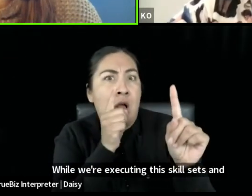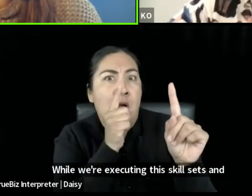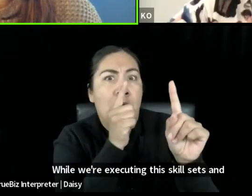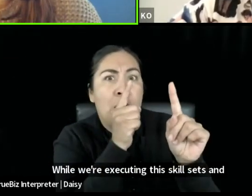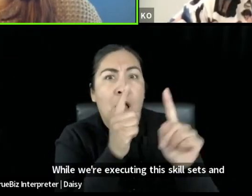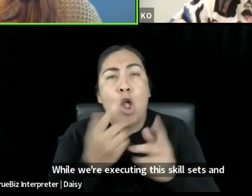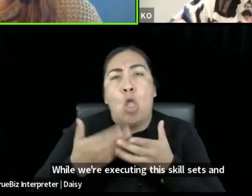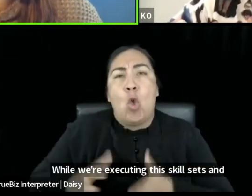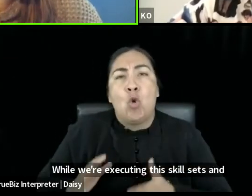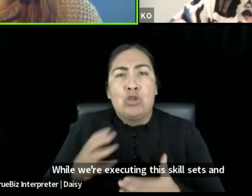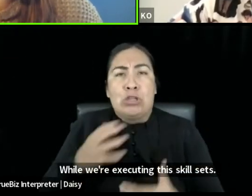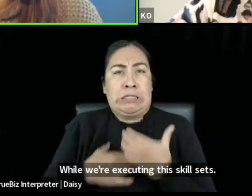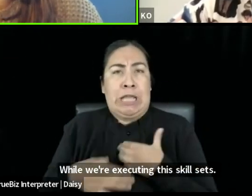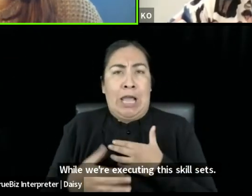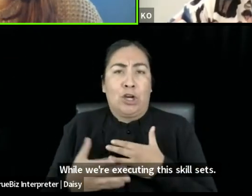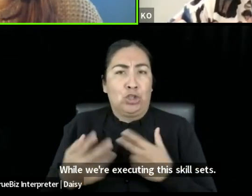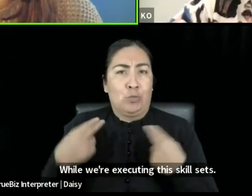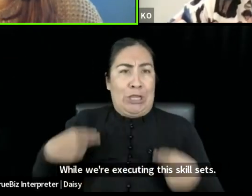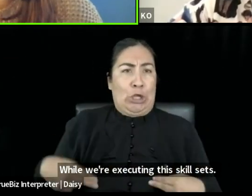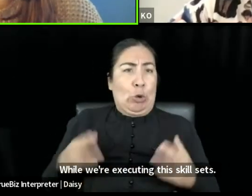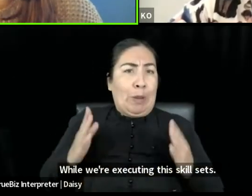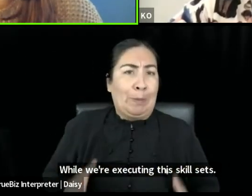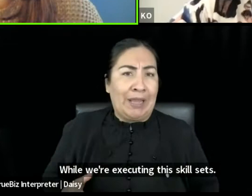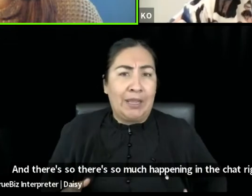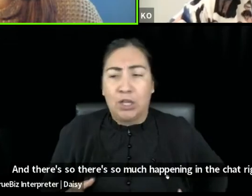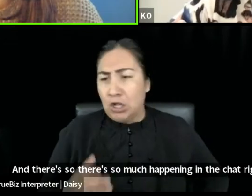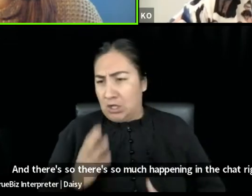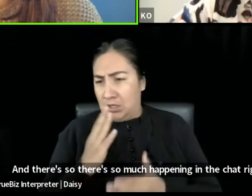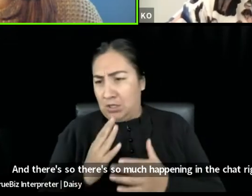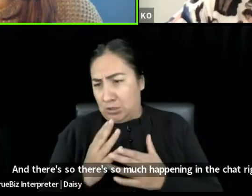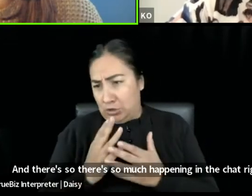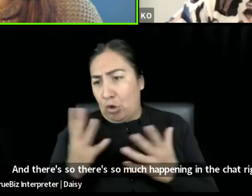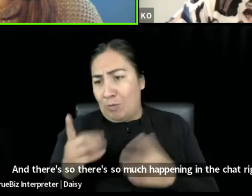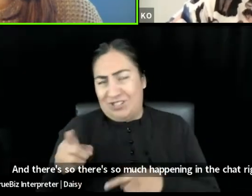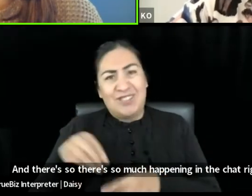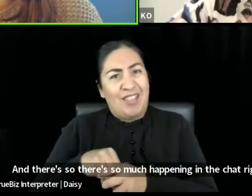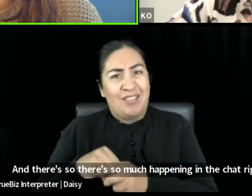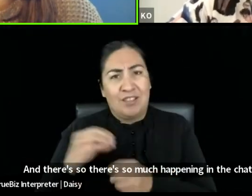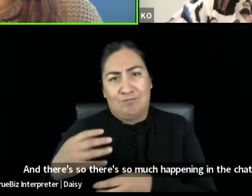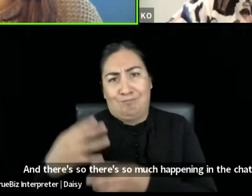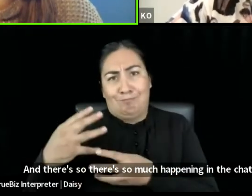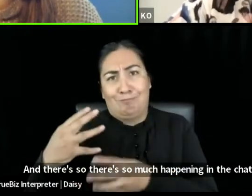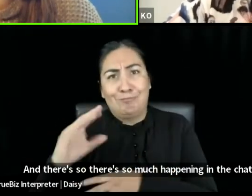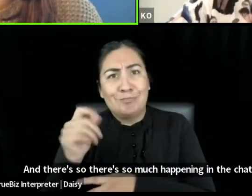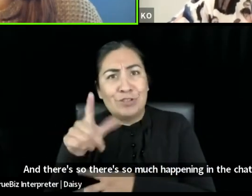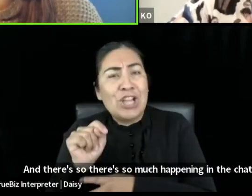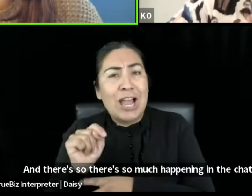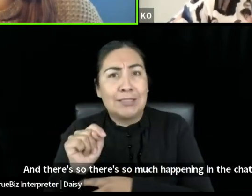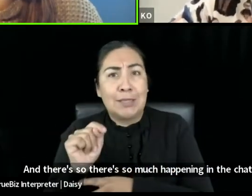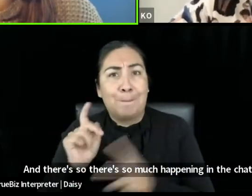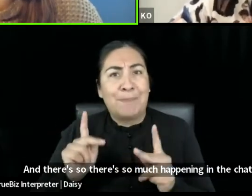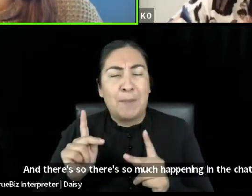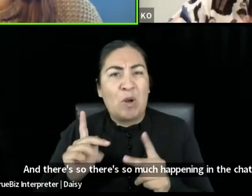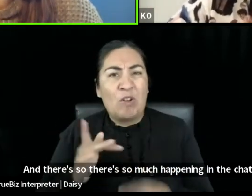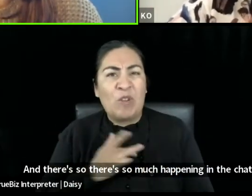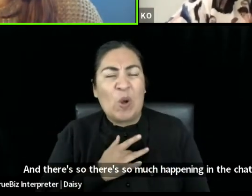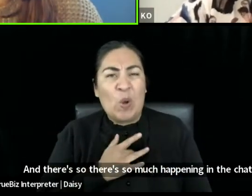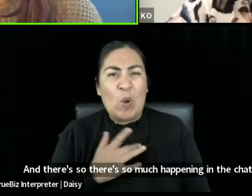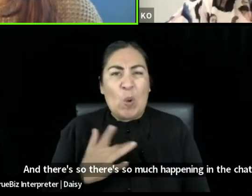And there's so, there's so much happening in the chat right now too, of folks relating to that and your story